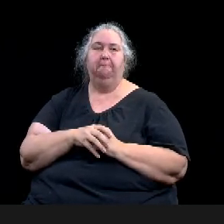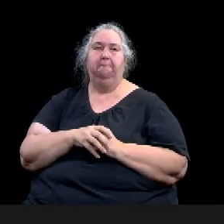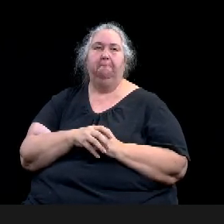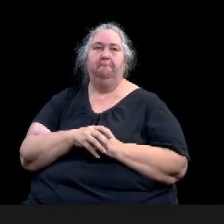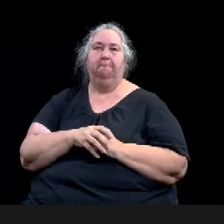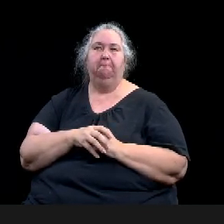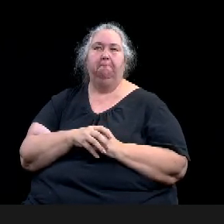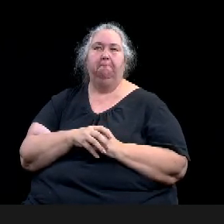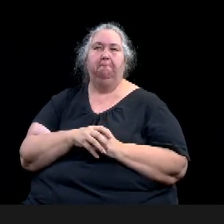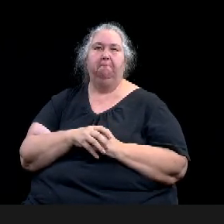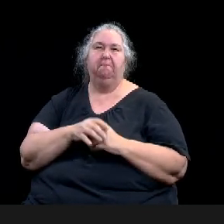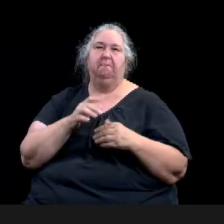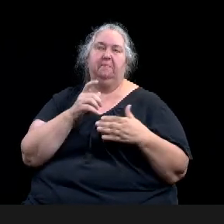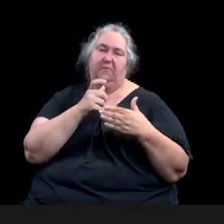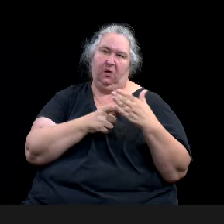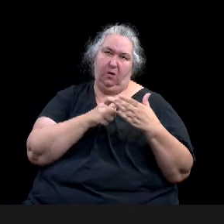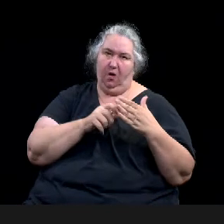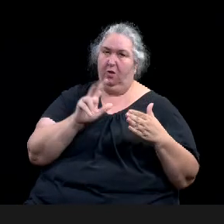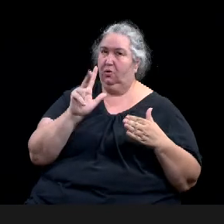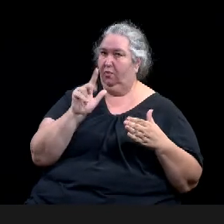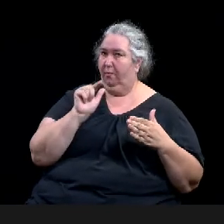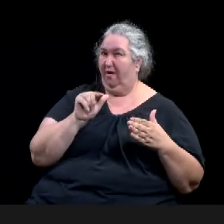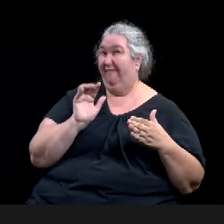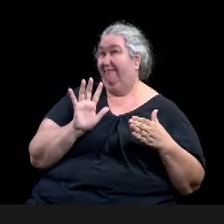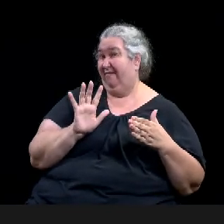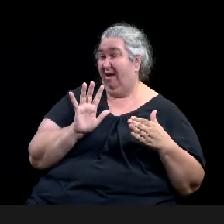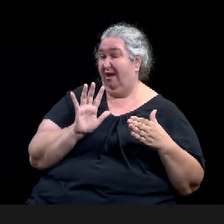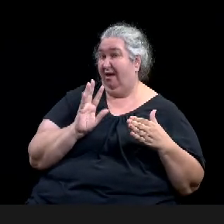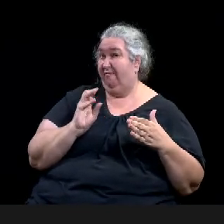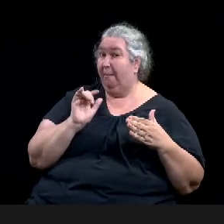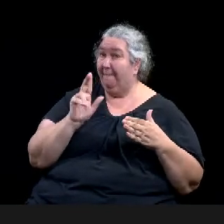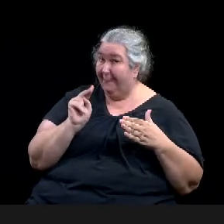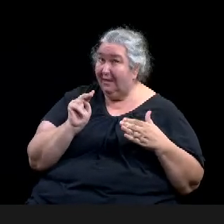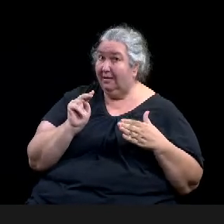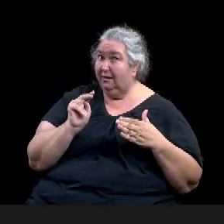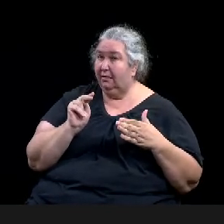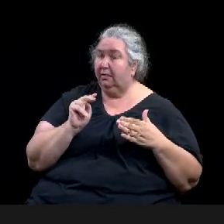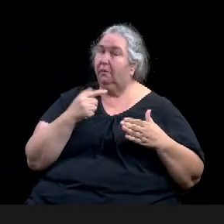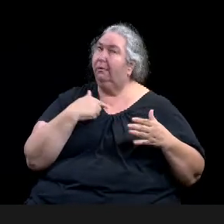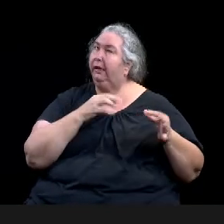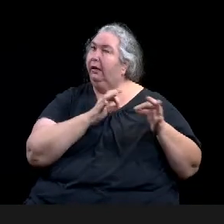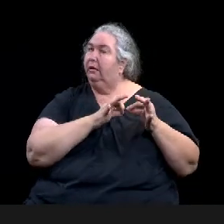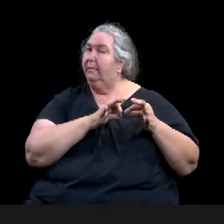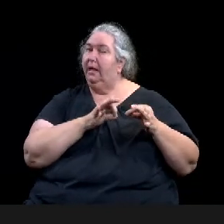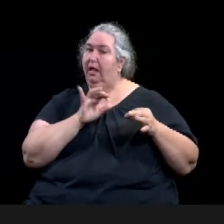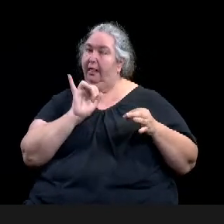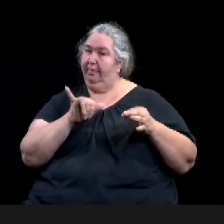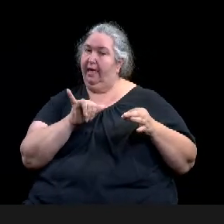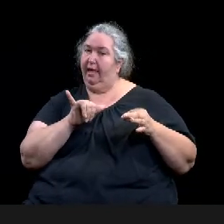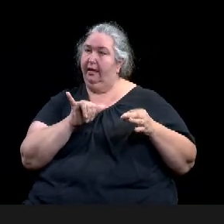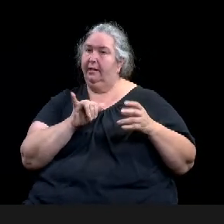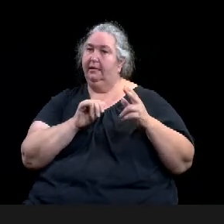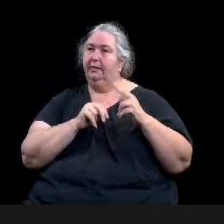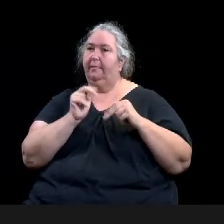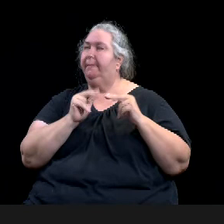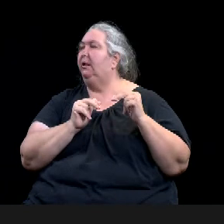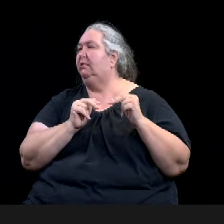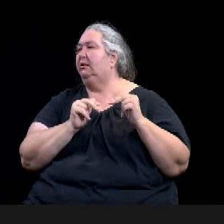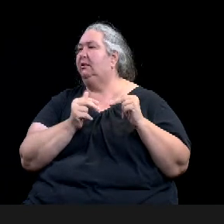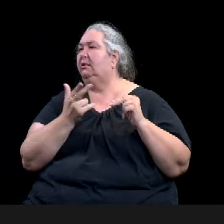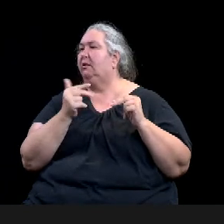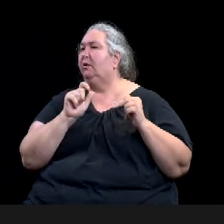building is roughly 13.5 million exhibits is 6.1 and we're holding a contingency of 3.9 million